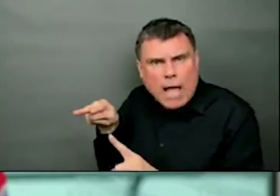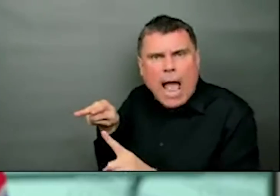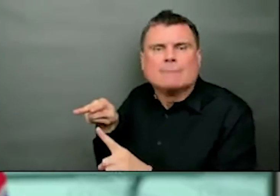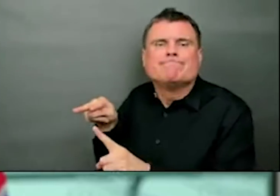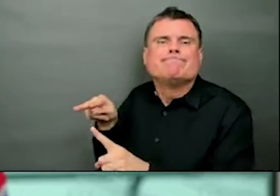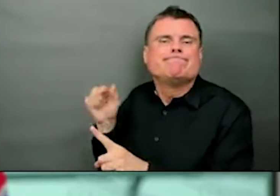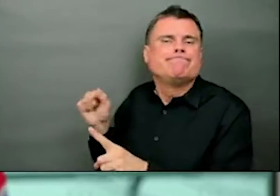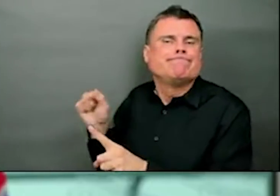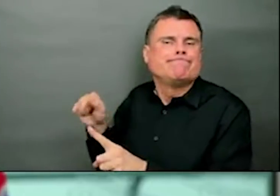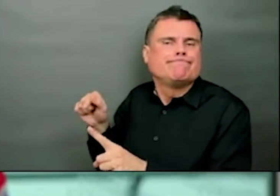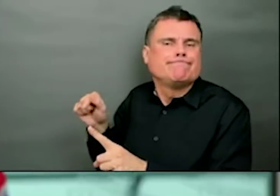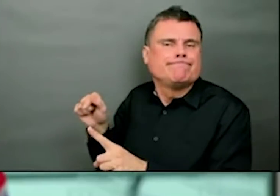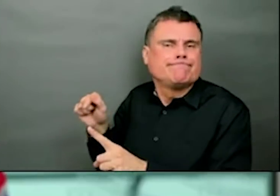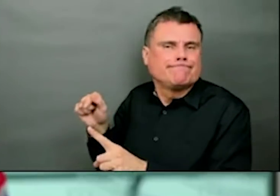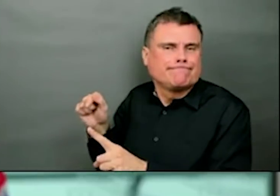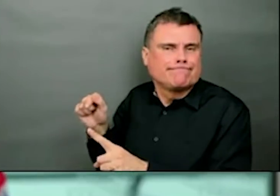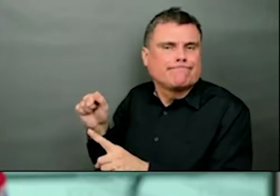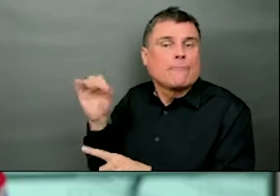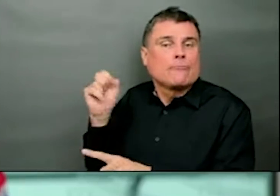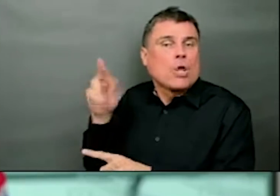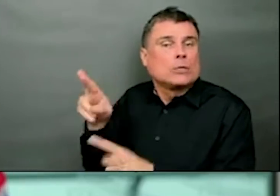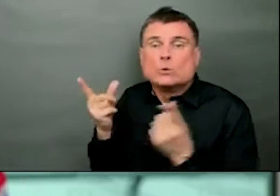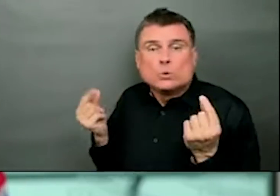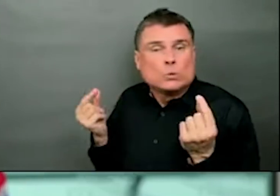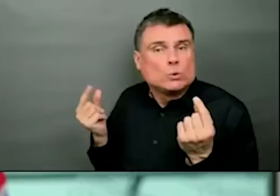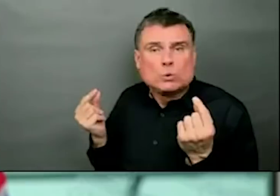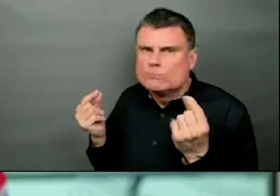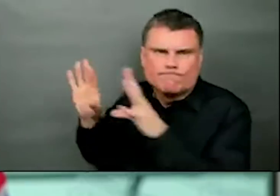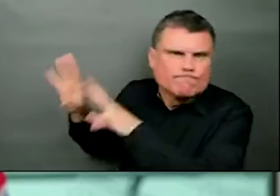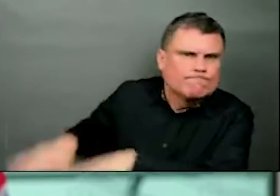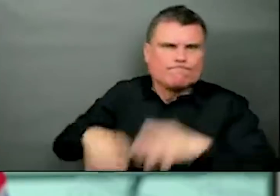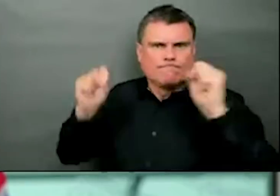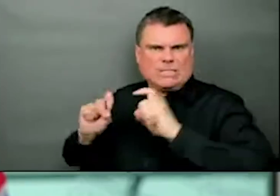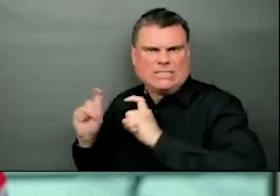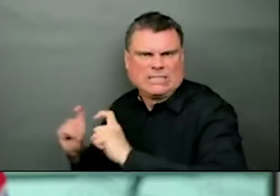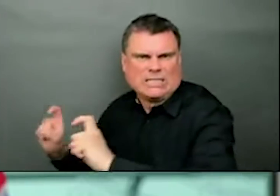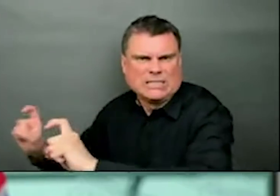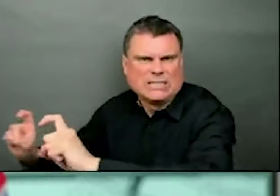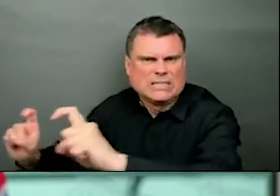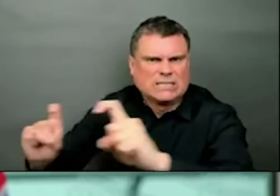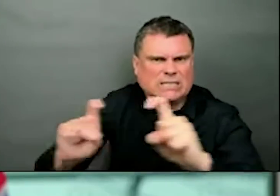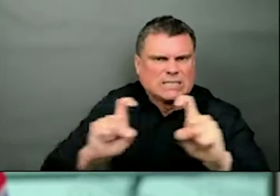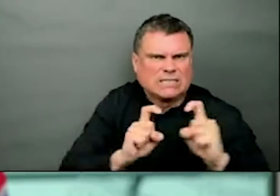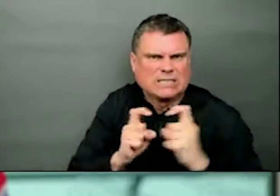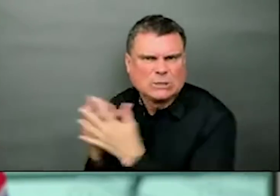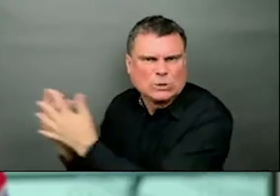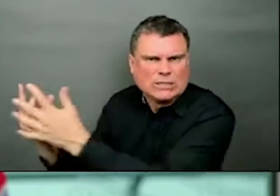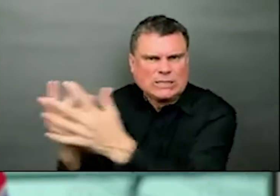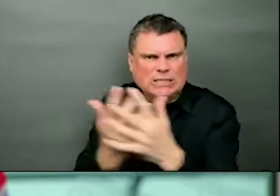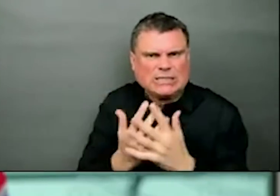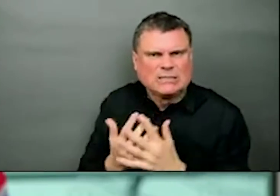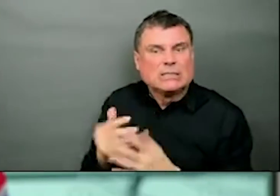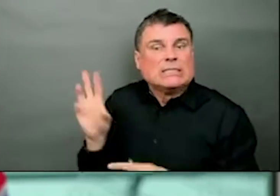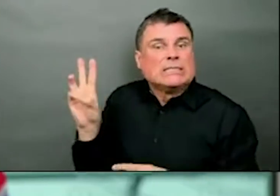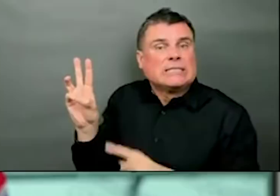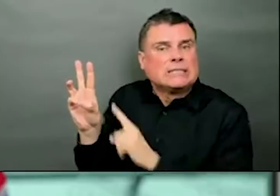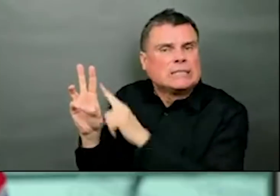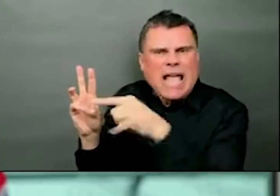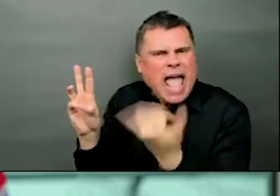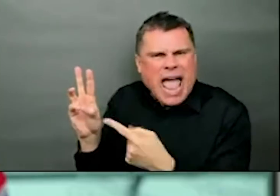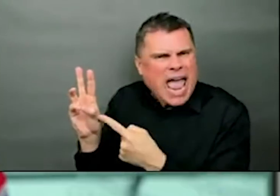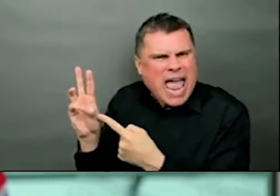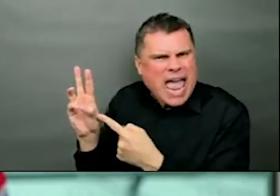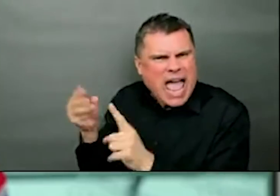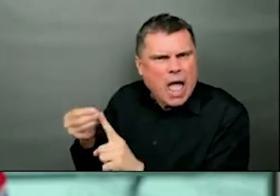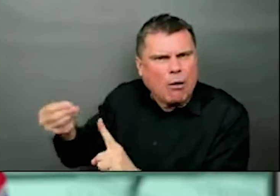undergone a testing program to make sure that we can see if there was transmission from any of these cases in the school